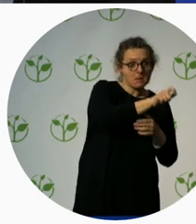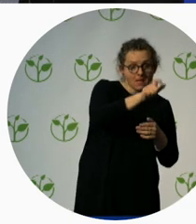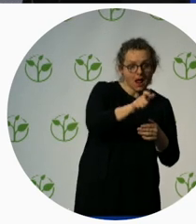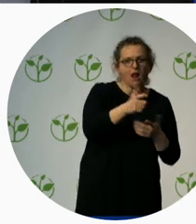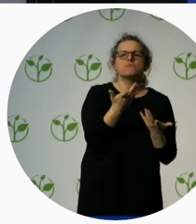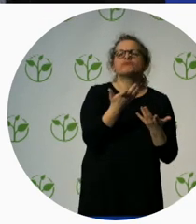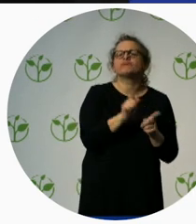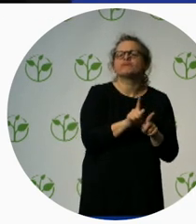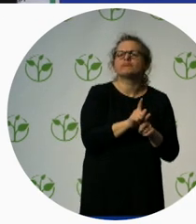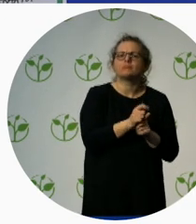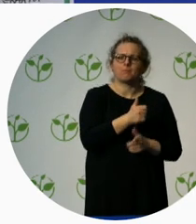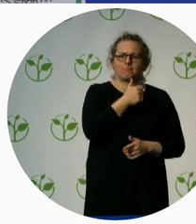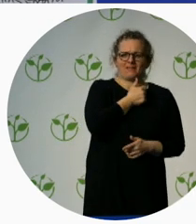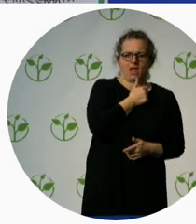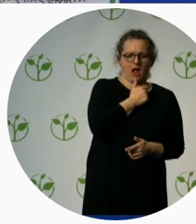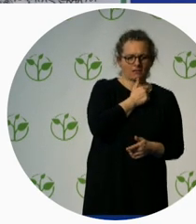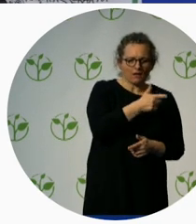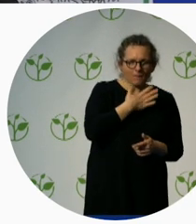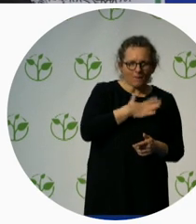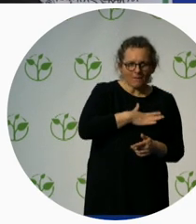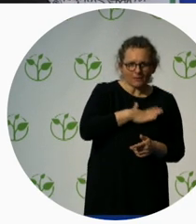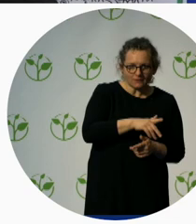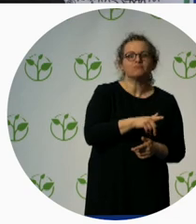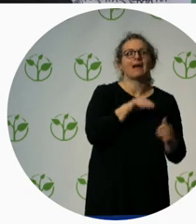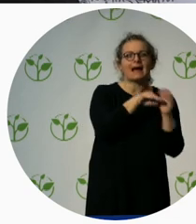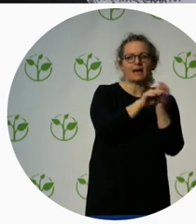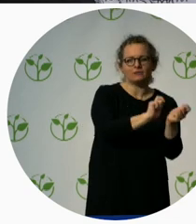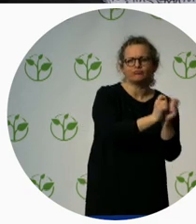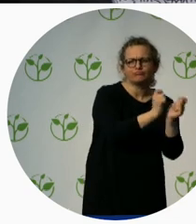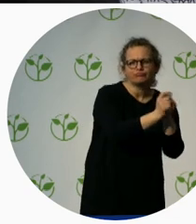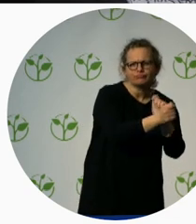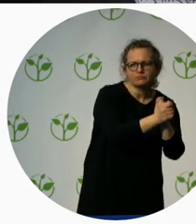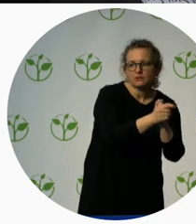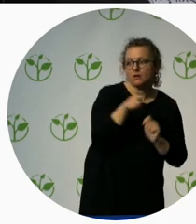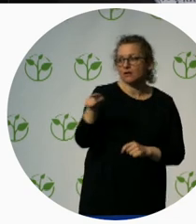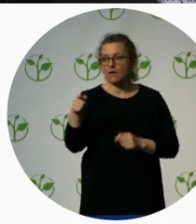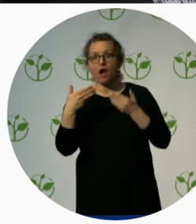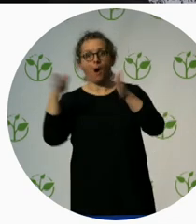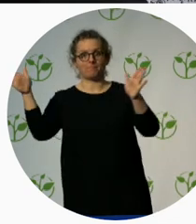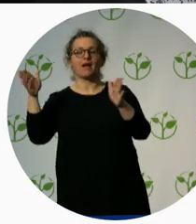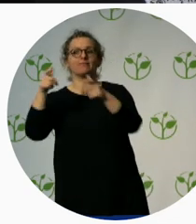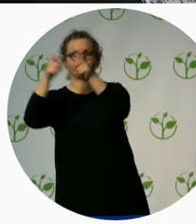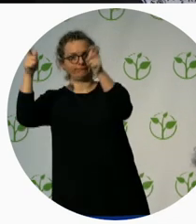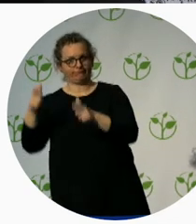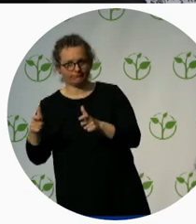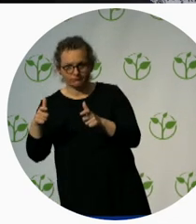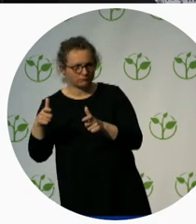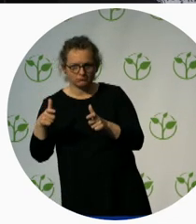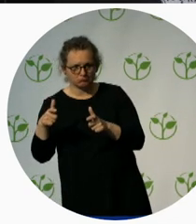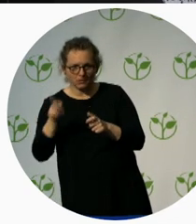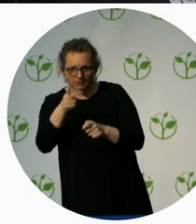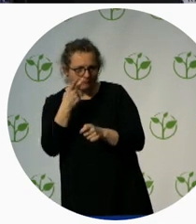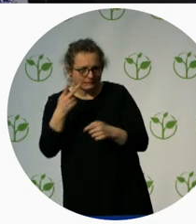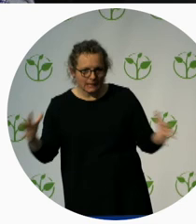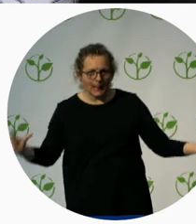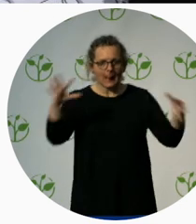because tourism is a large sector. It's a large economic sector. It provides, for instance, jobs